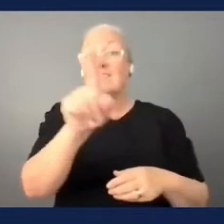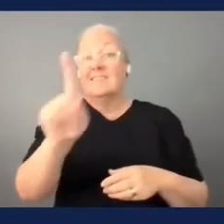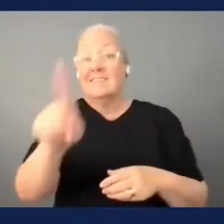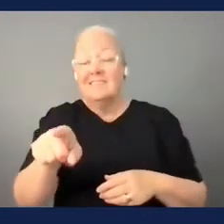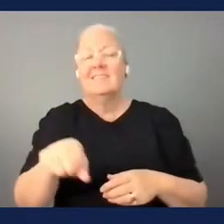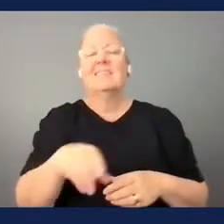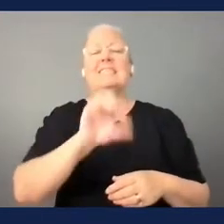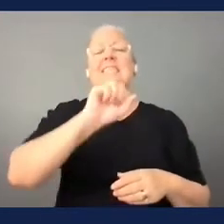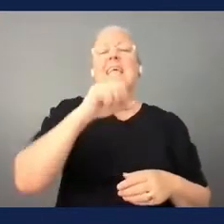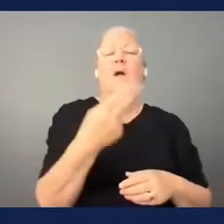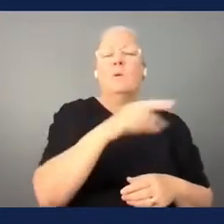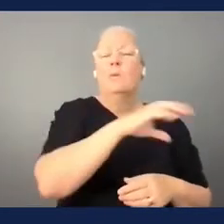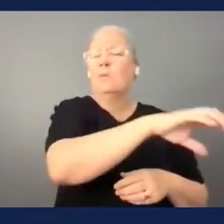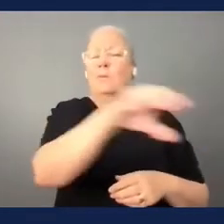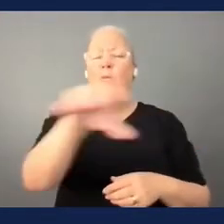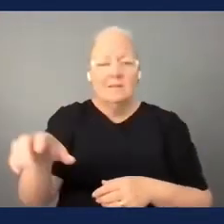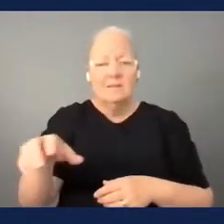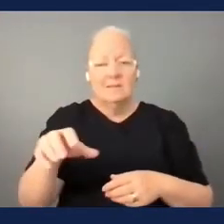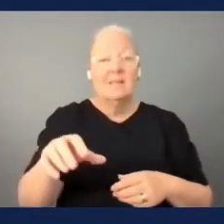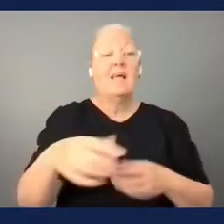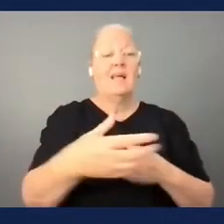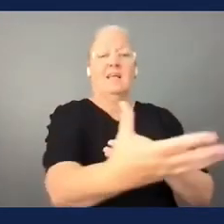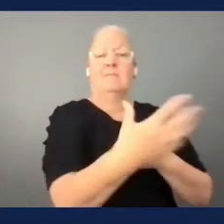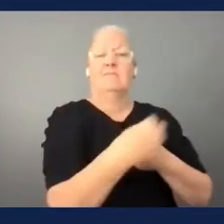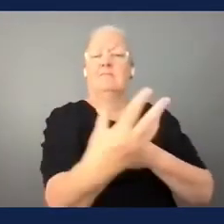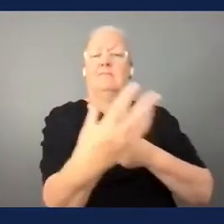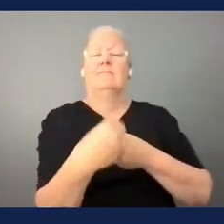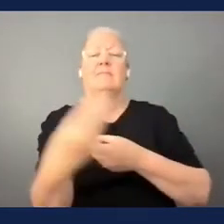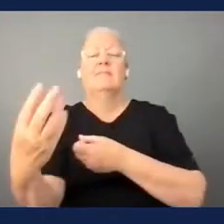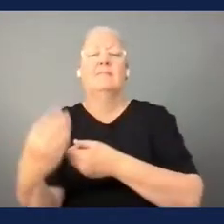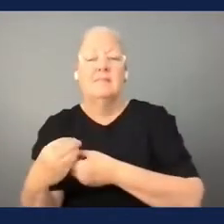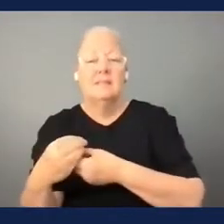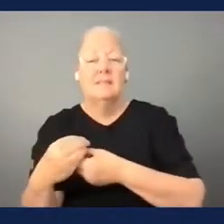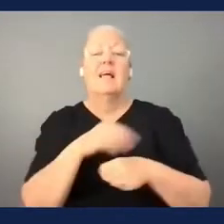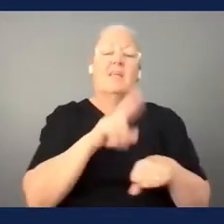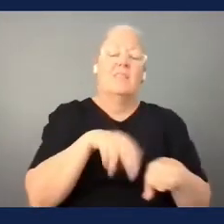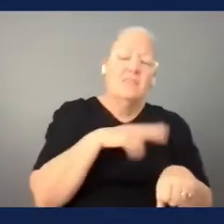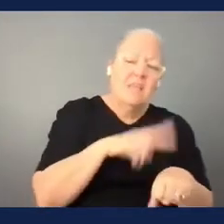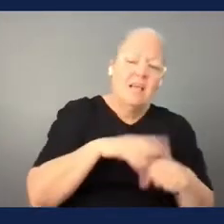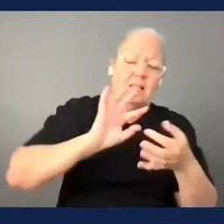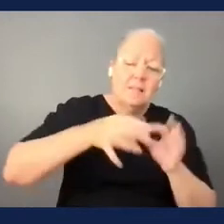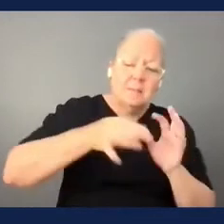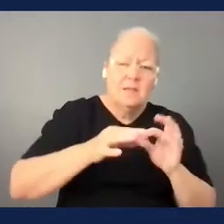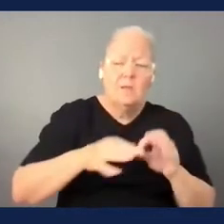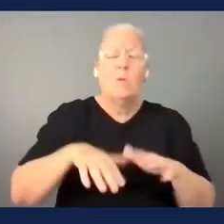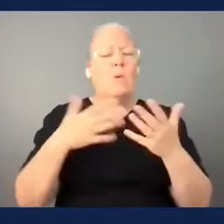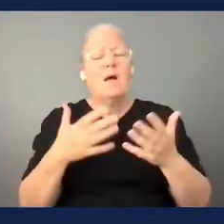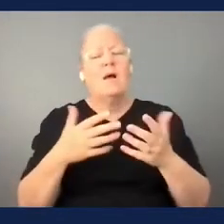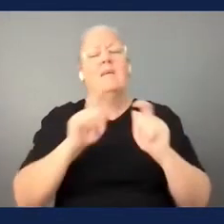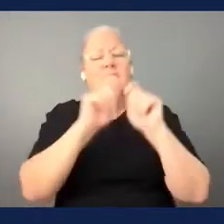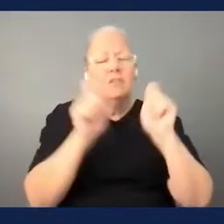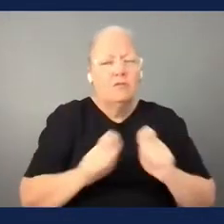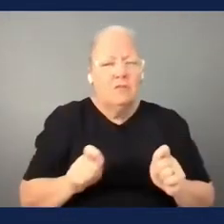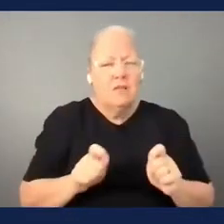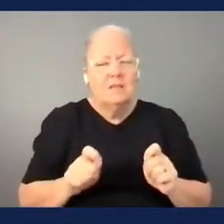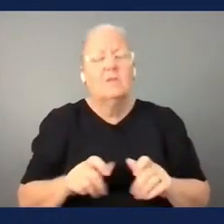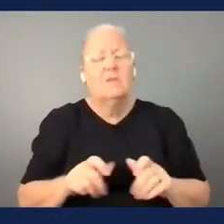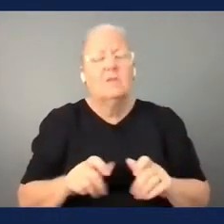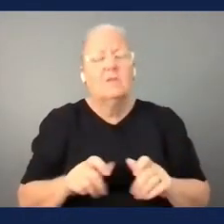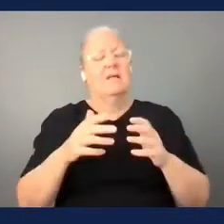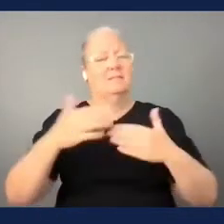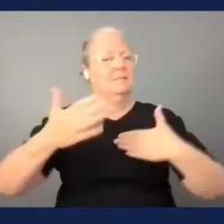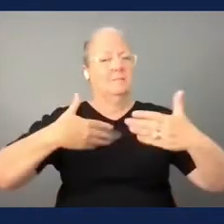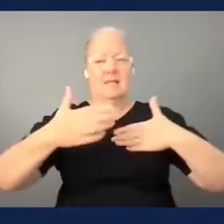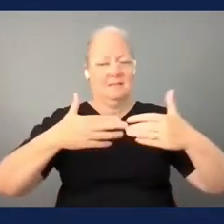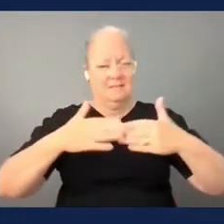association the international federation the national paralympic committee or independent organizations just to work together in a strategic way coordinated way to deliver